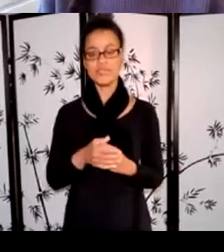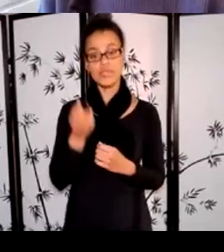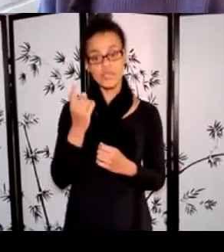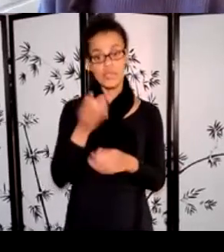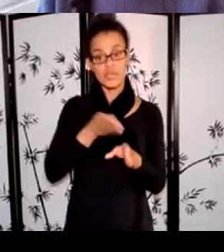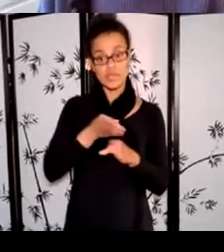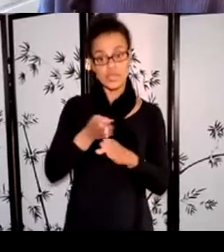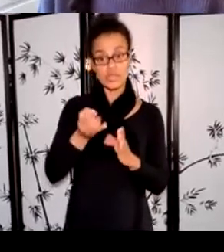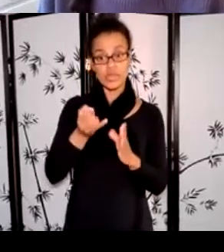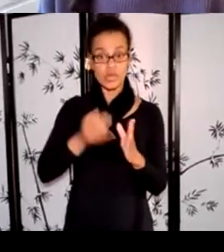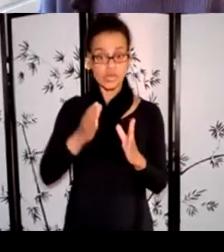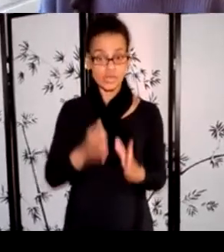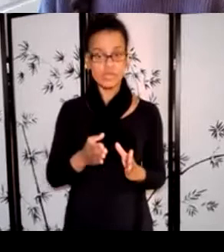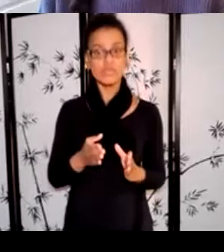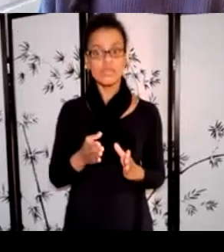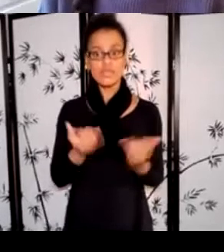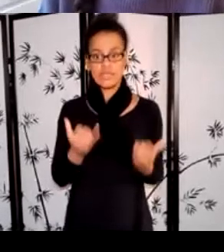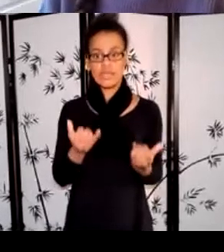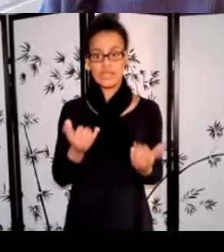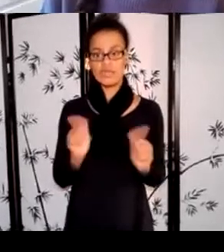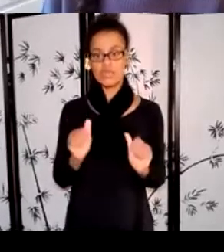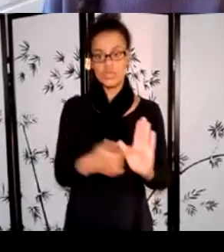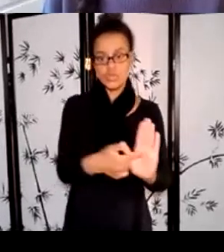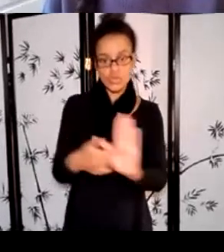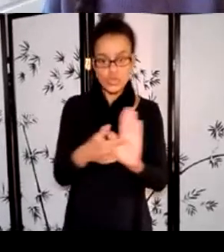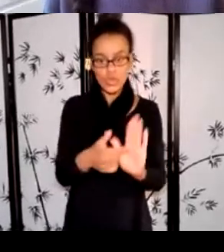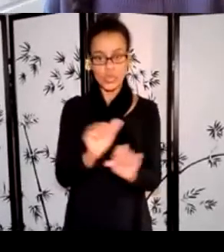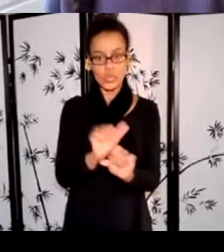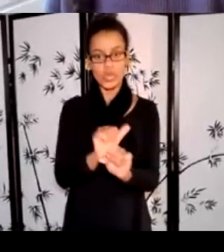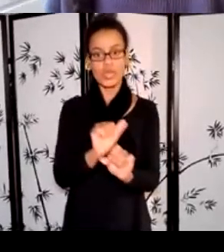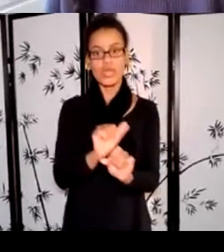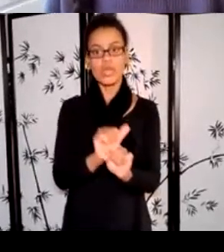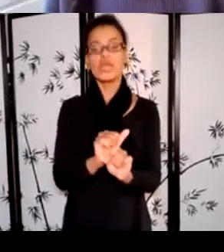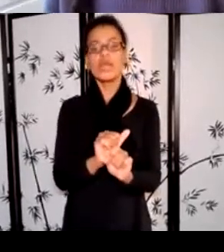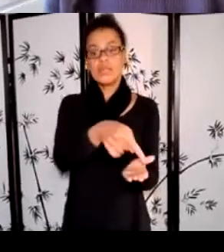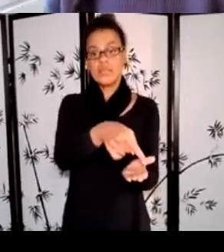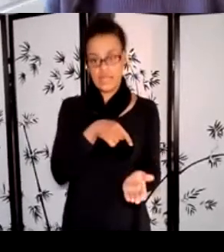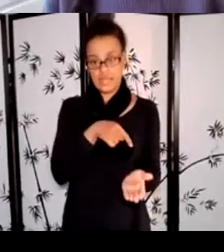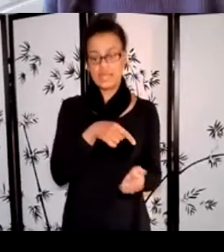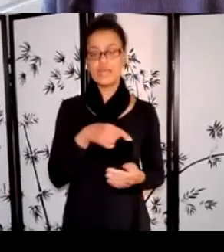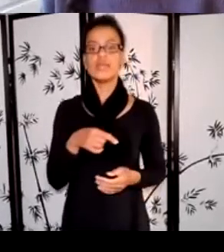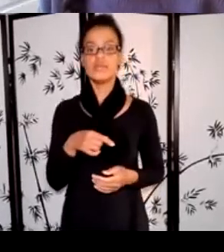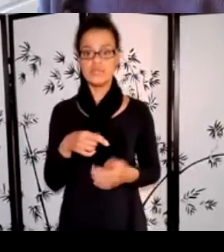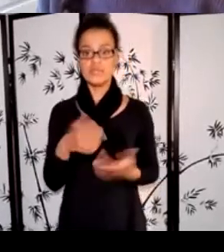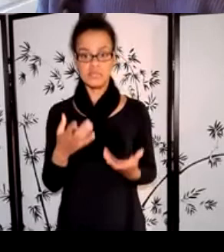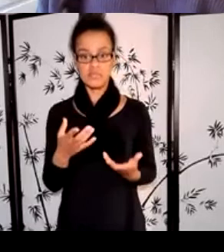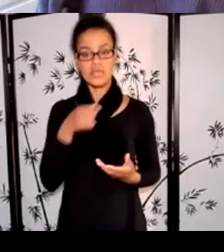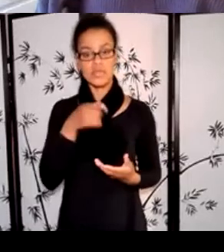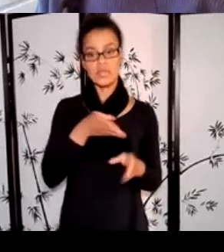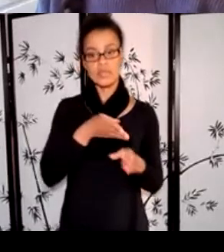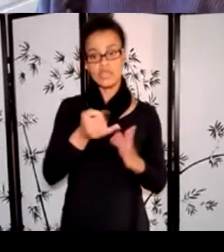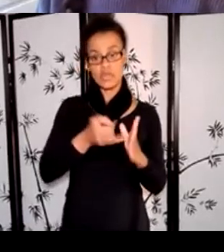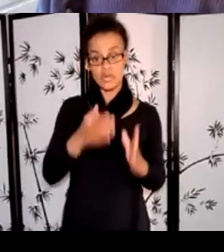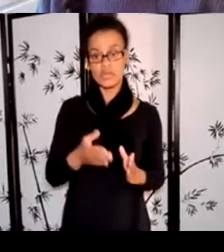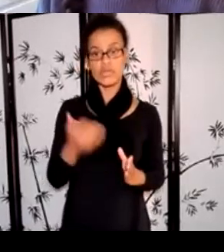actively trying to share their work publicly and be compensated. Professional artists have a relationship with their artistic communities